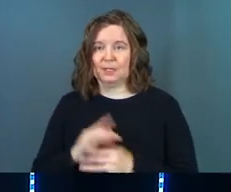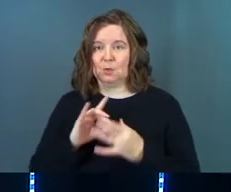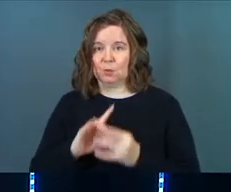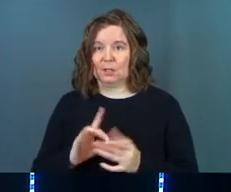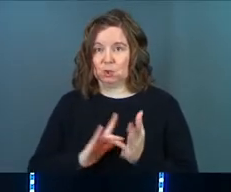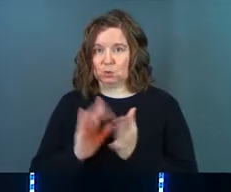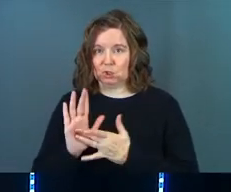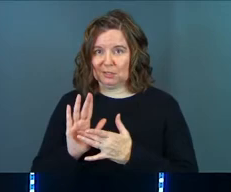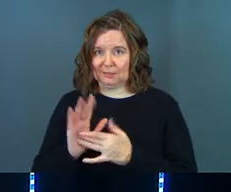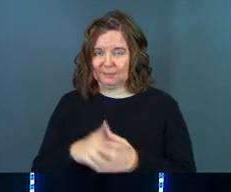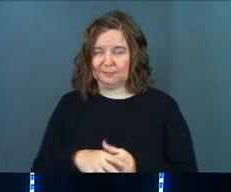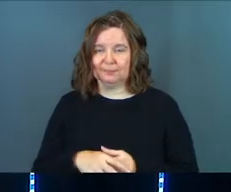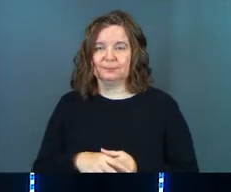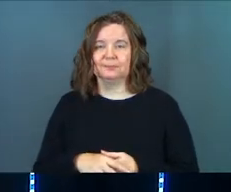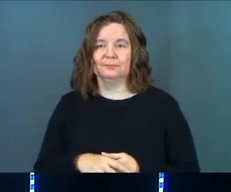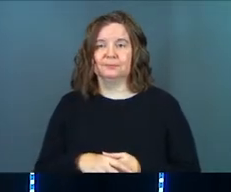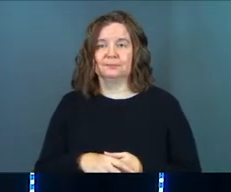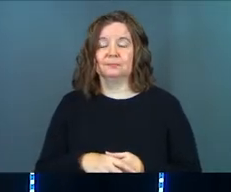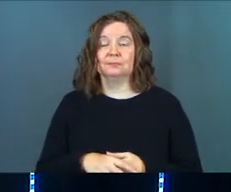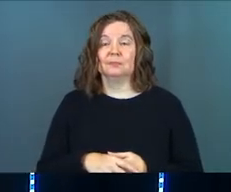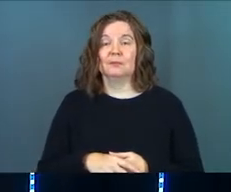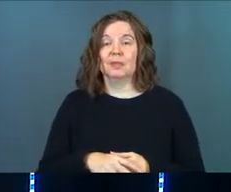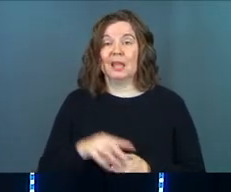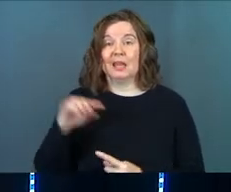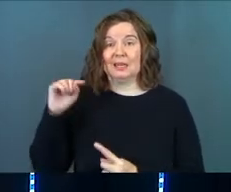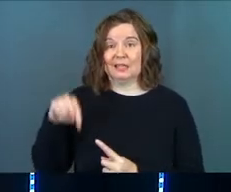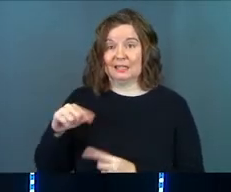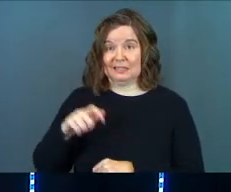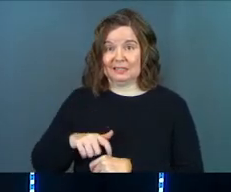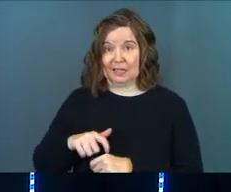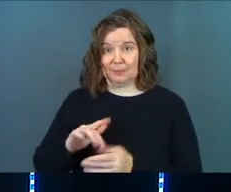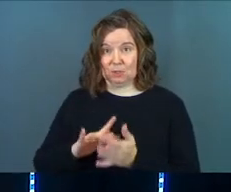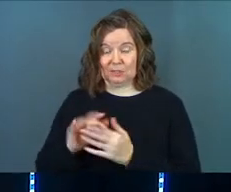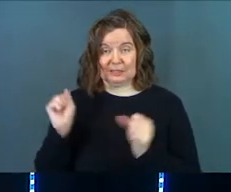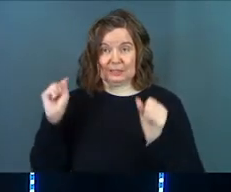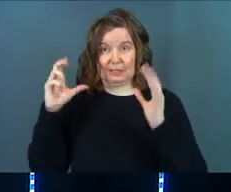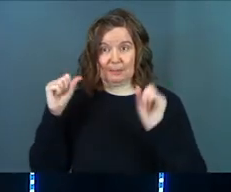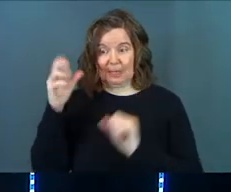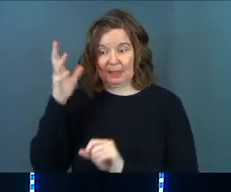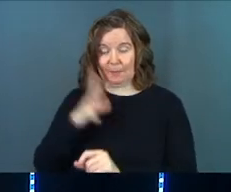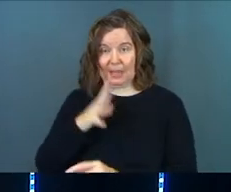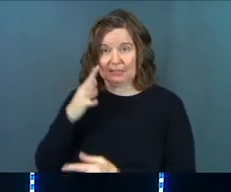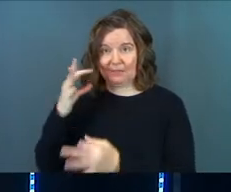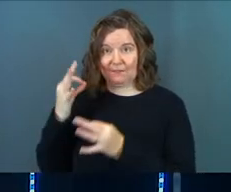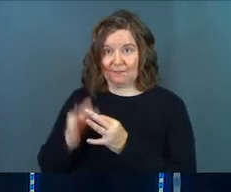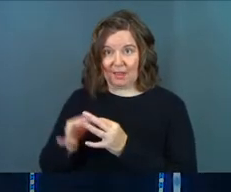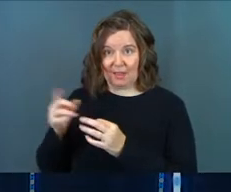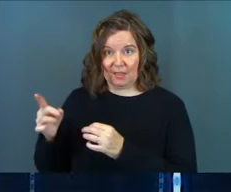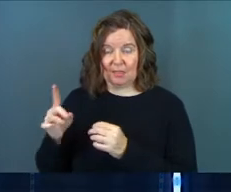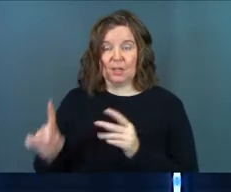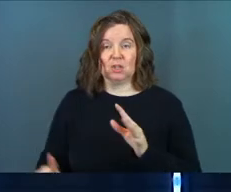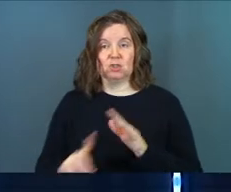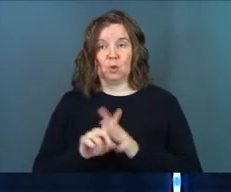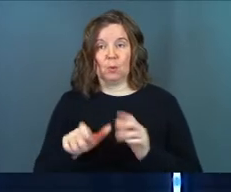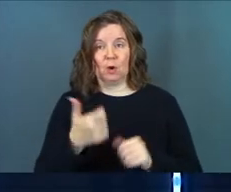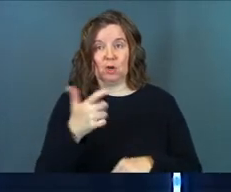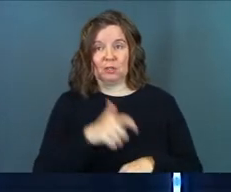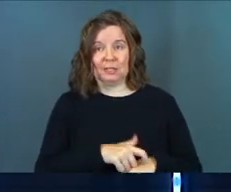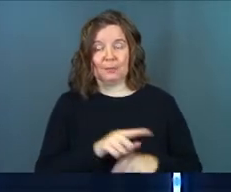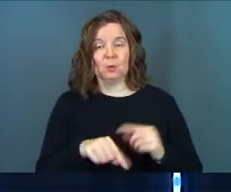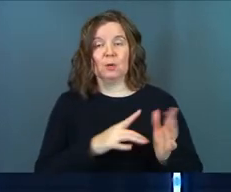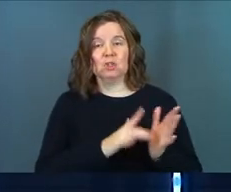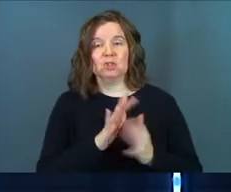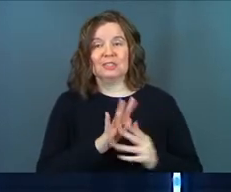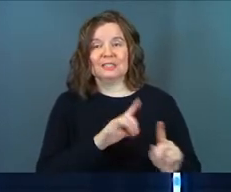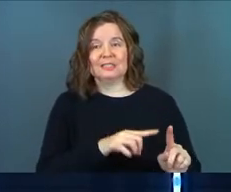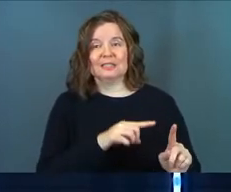relation to Jesus. And it's this time Jesus is amazed at this man's faith. It shows up one other time. And it's